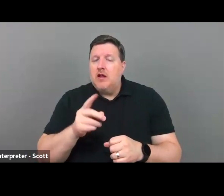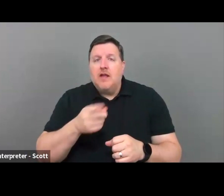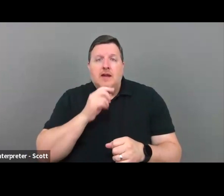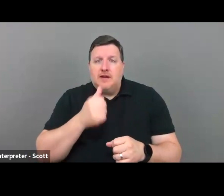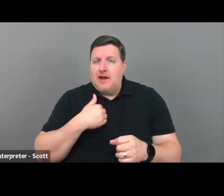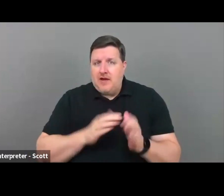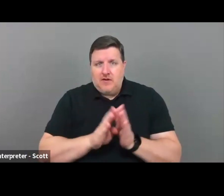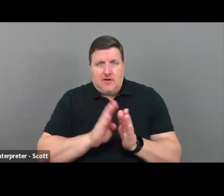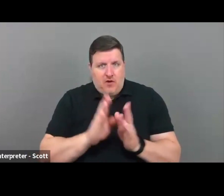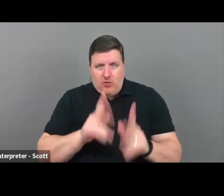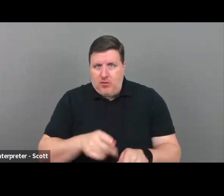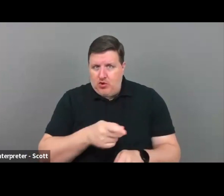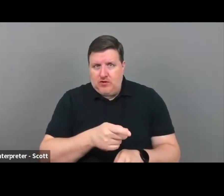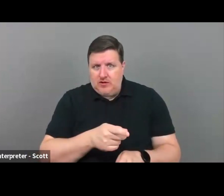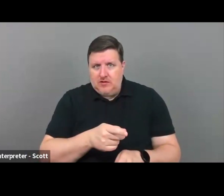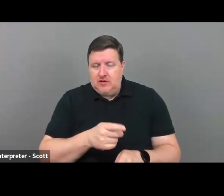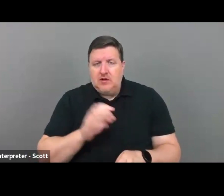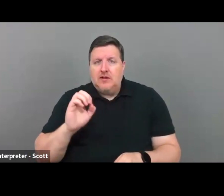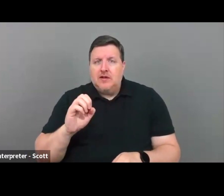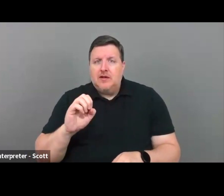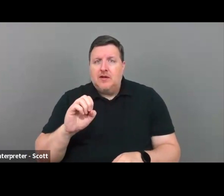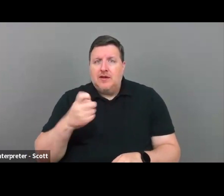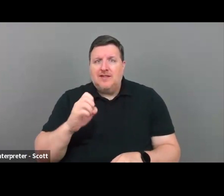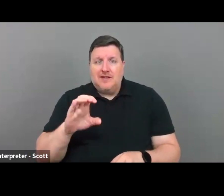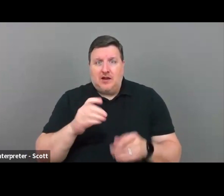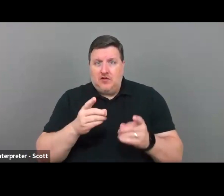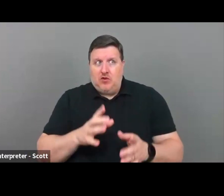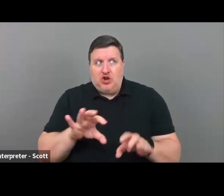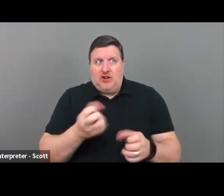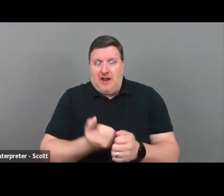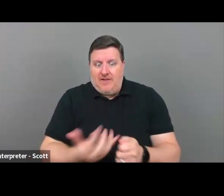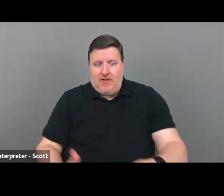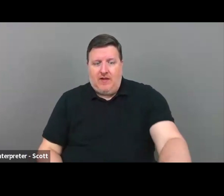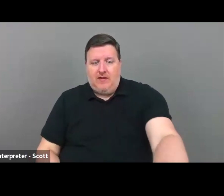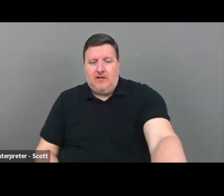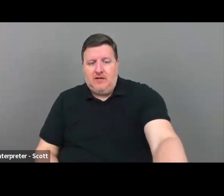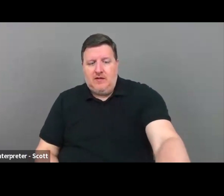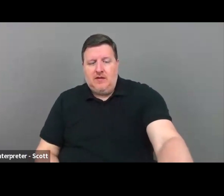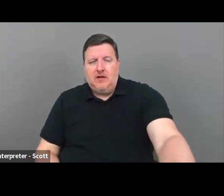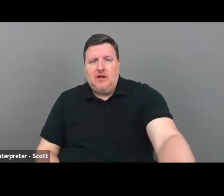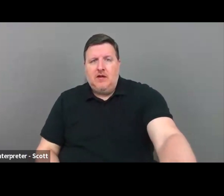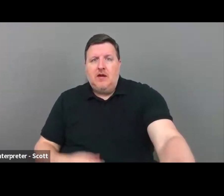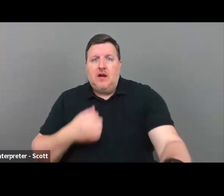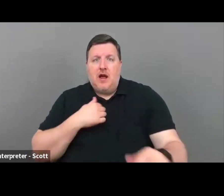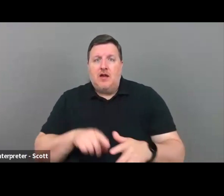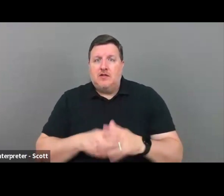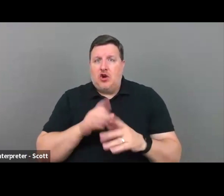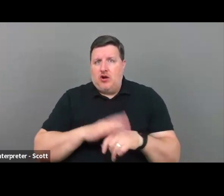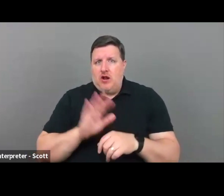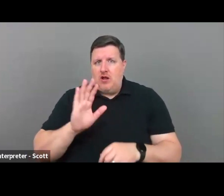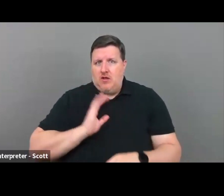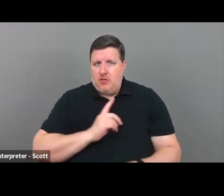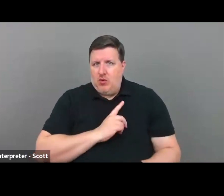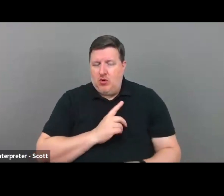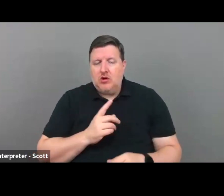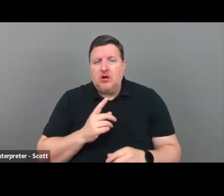development person, uh, the executive director did everything. And I was, I started on the board and, um, I was